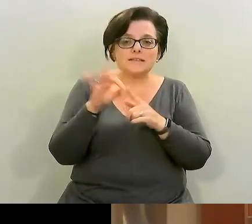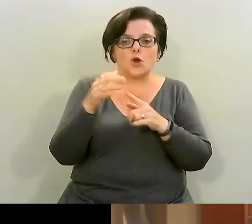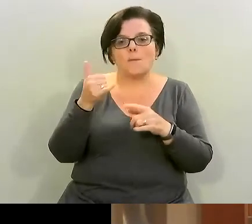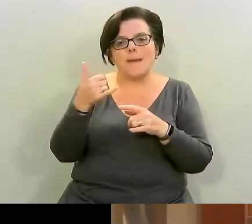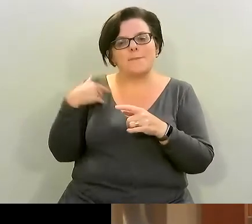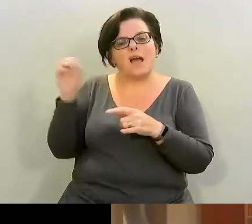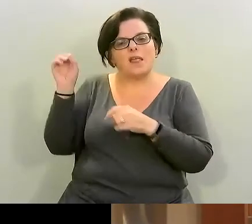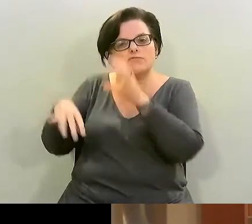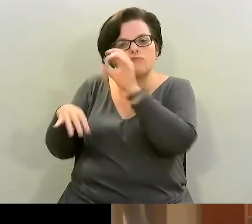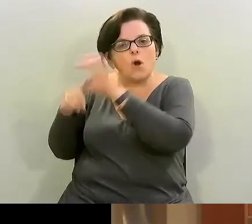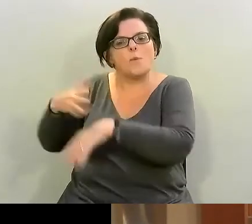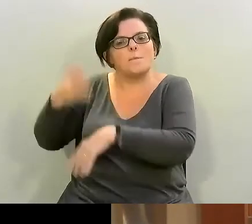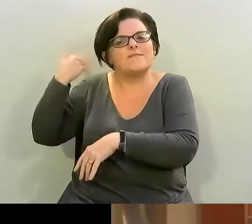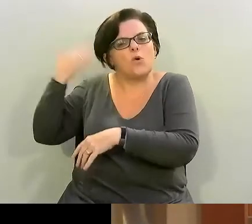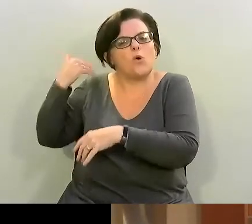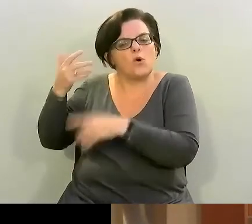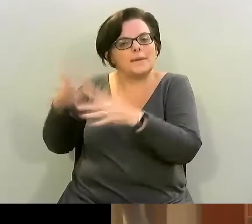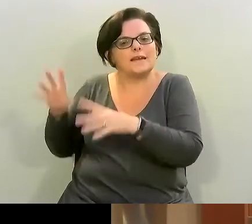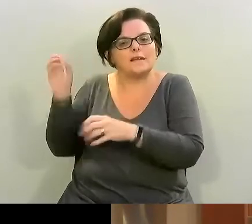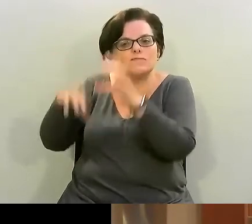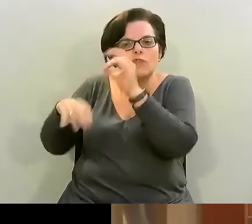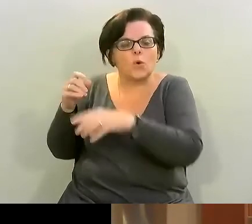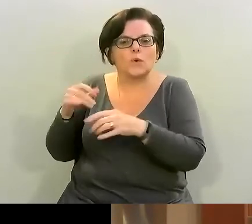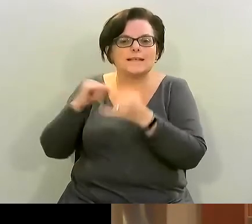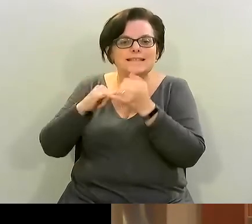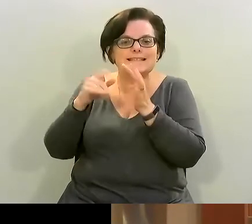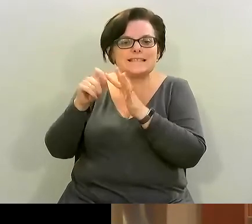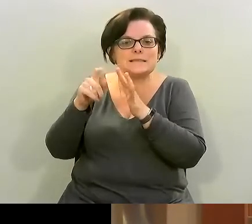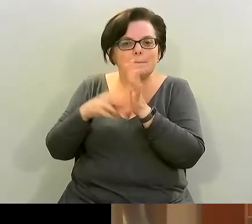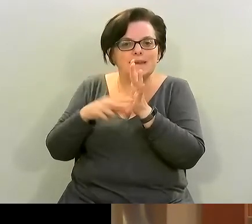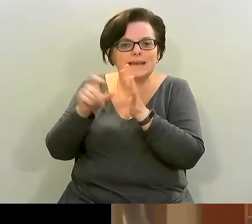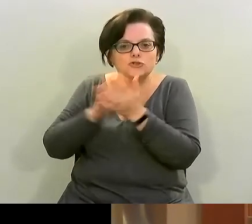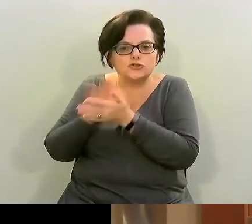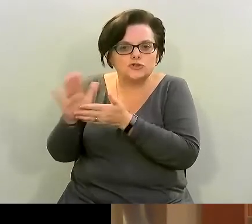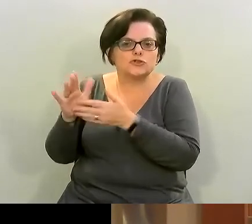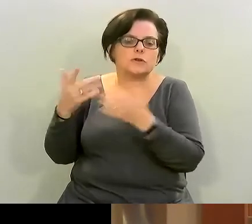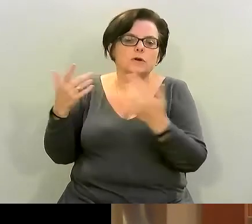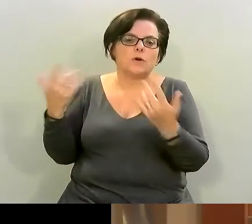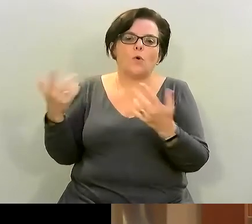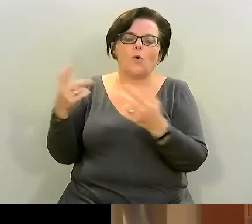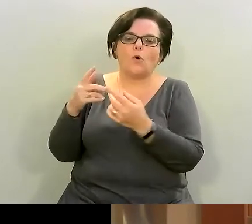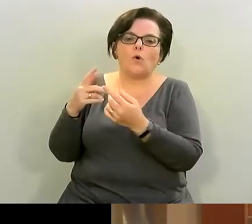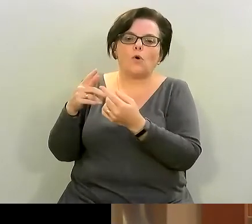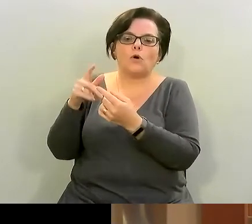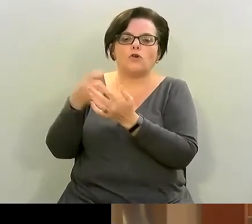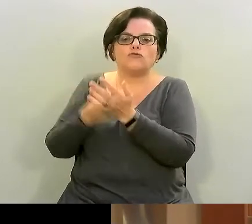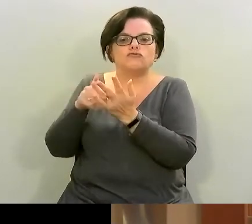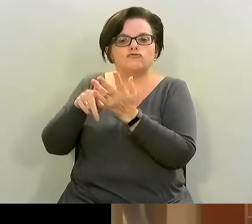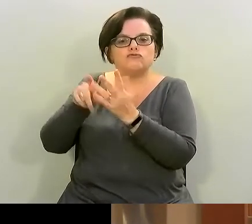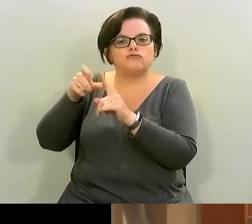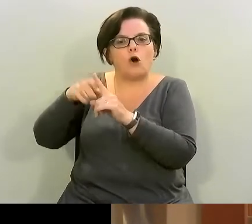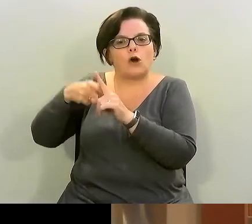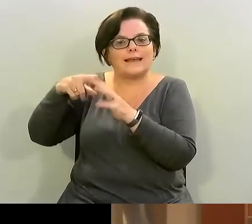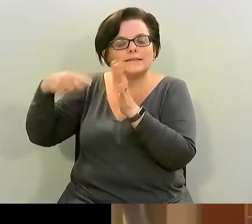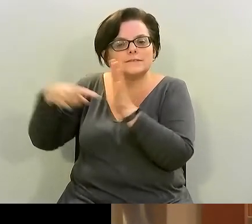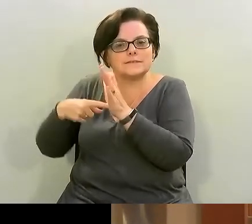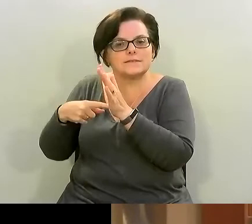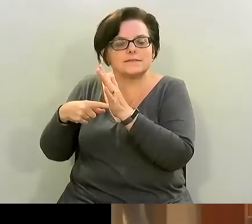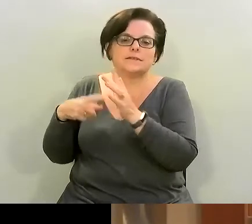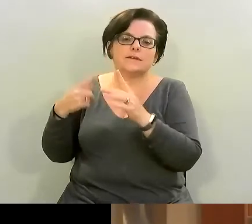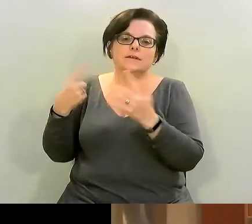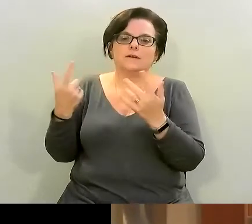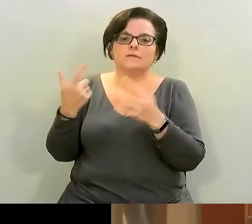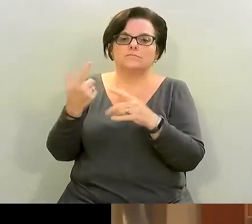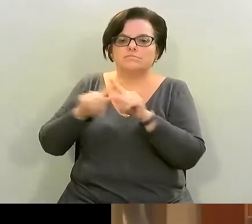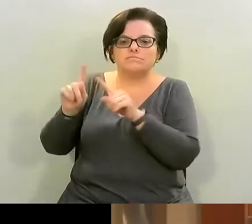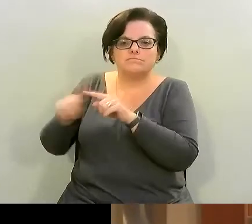spinach or baby spinach that i have or some rocket lettuce which we call arugula or different types of greens that i might